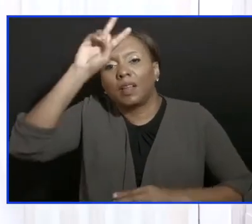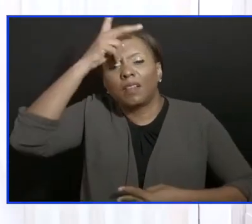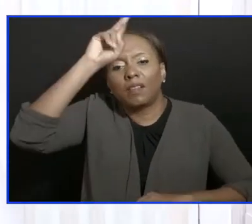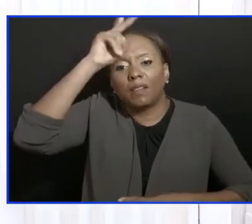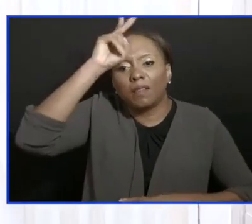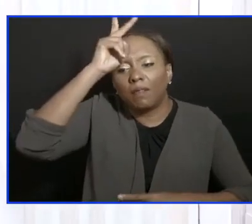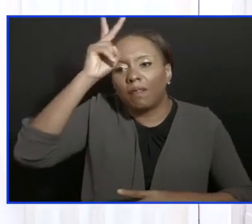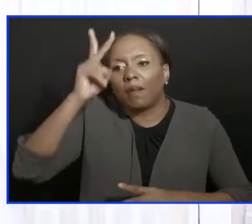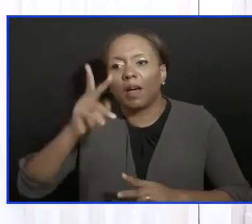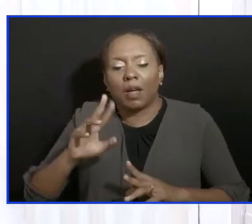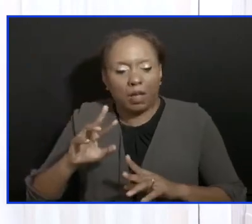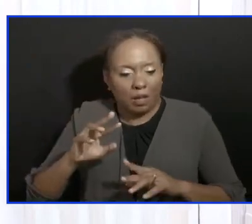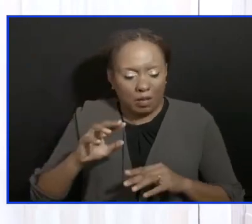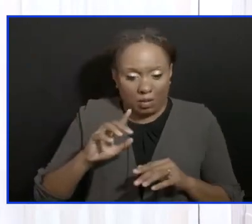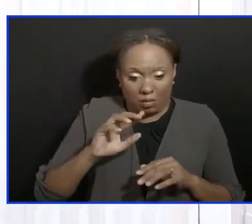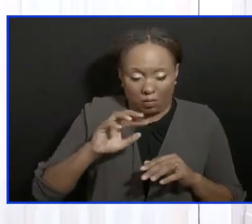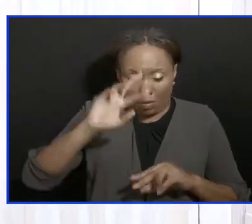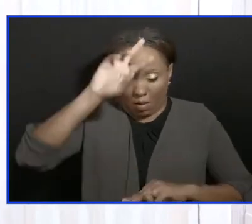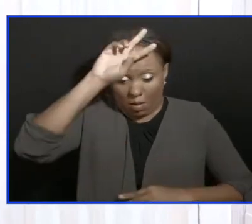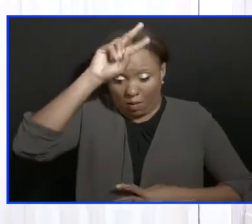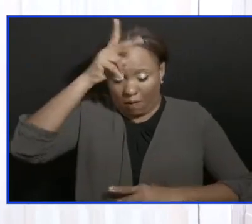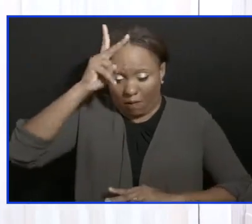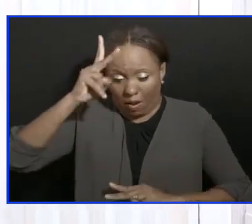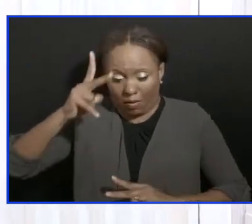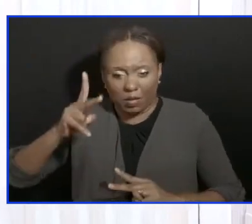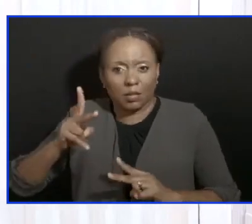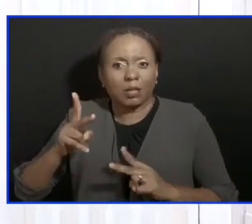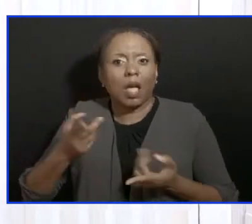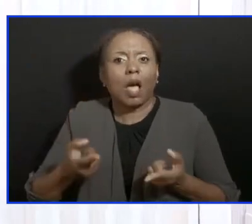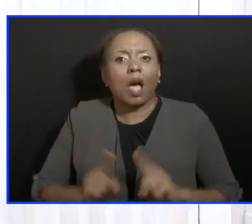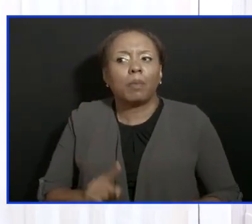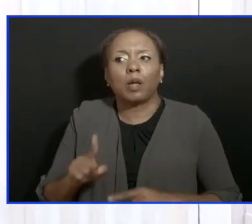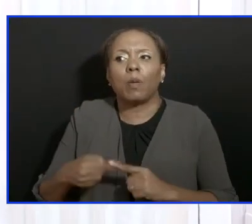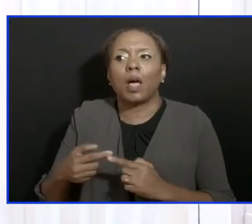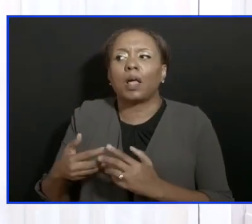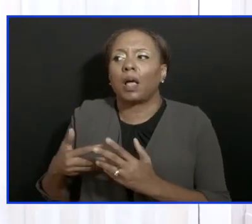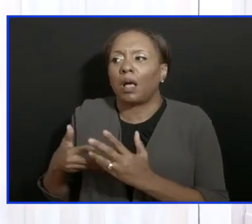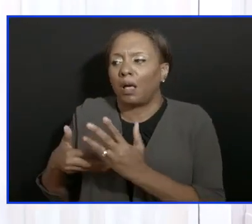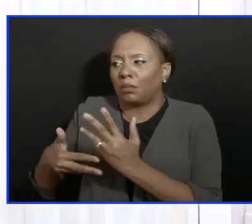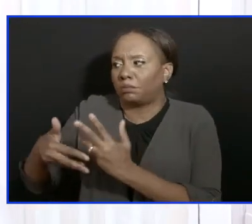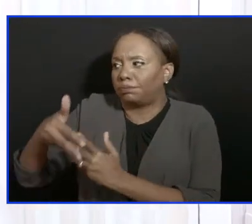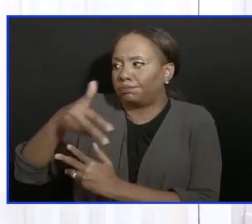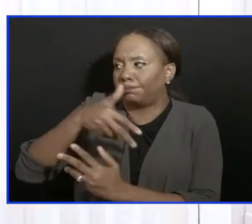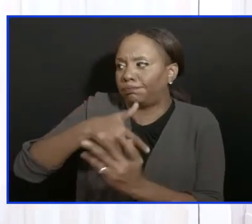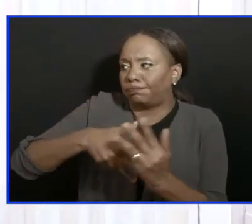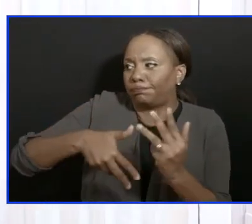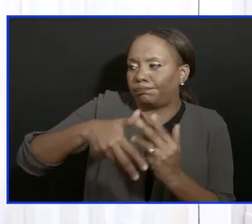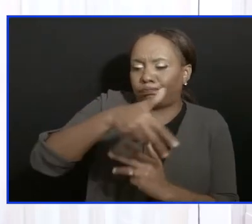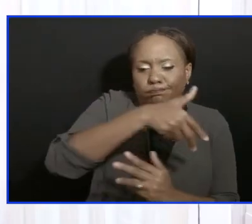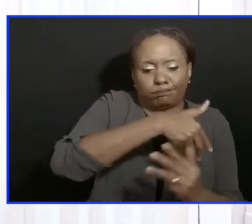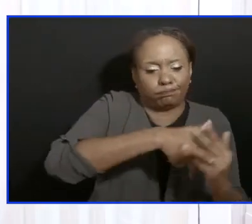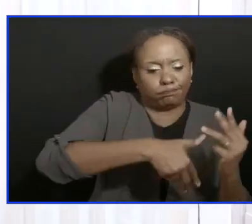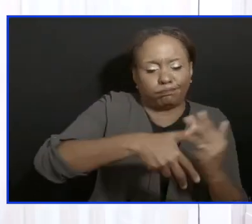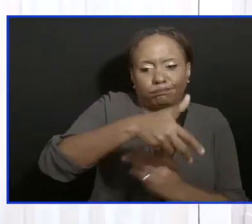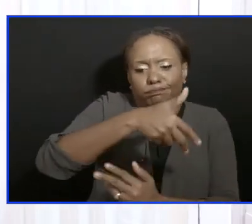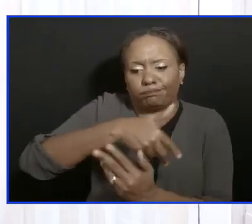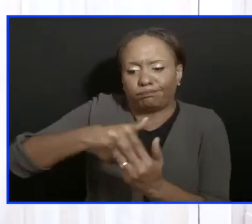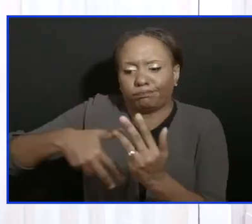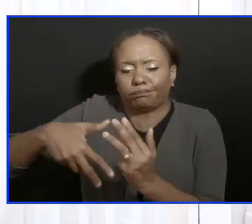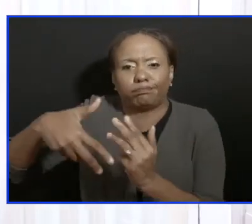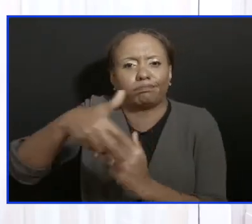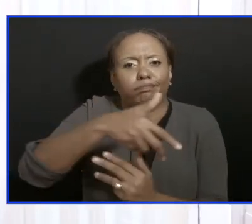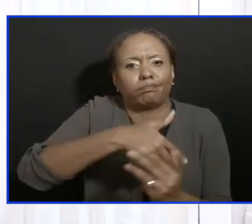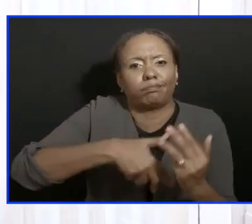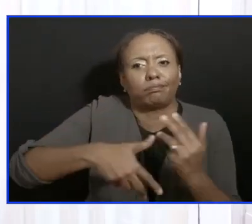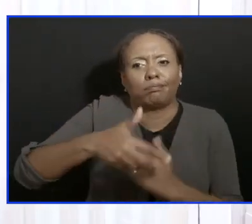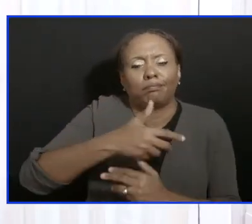virus moves when people carry the virus or when people go and touch something that the virus was on. And Dr. Ford, feel that you have to find a way of explaining